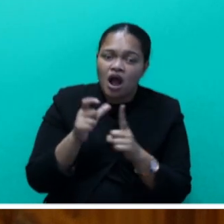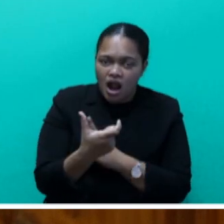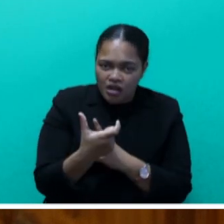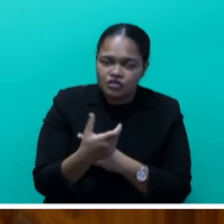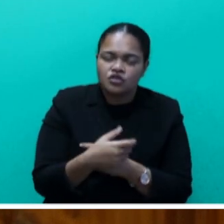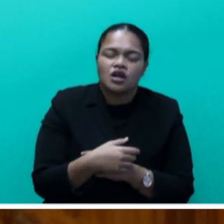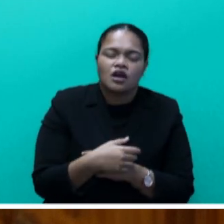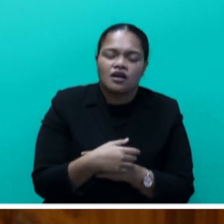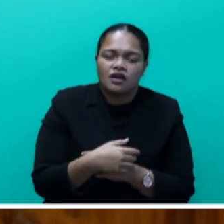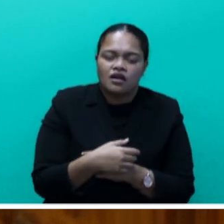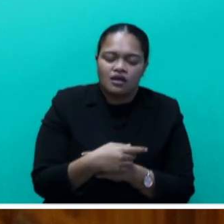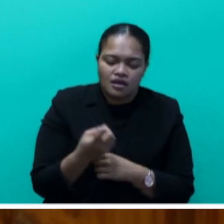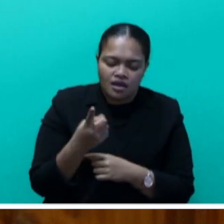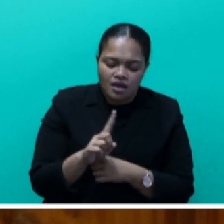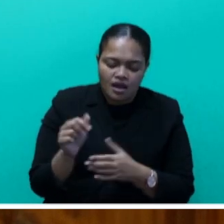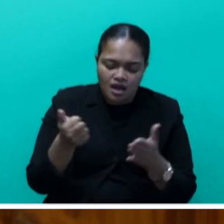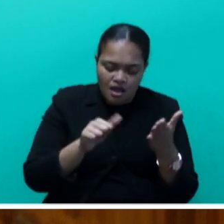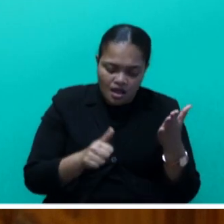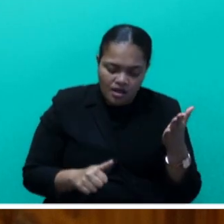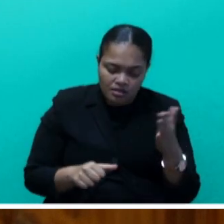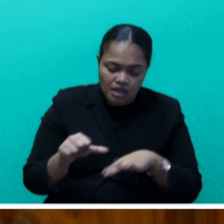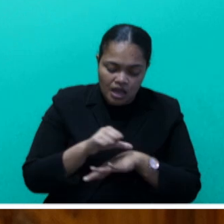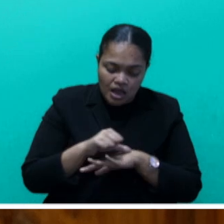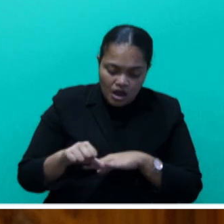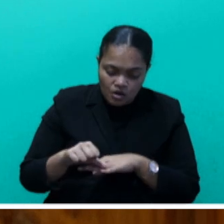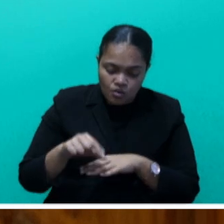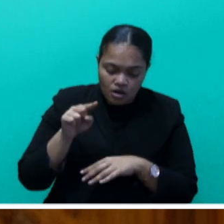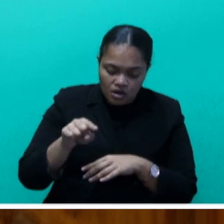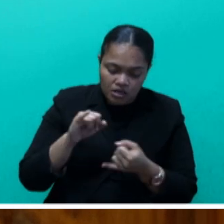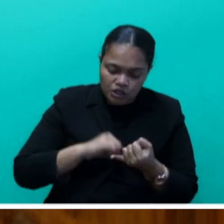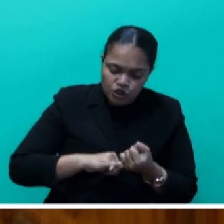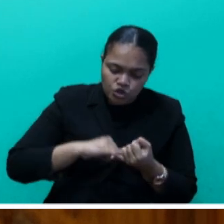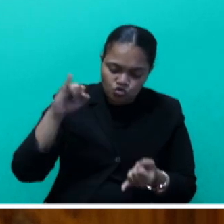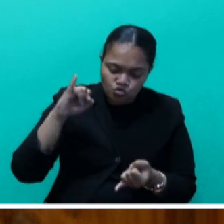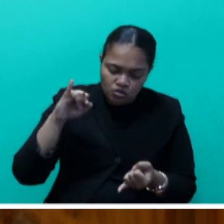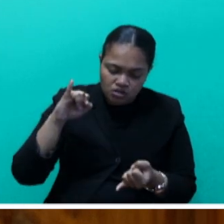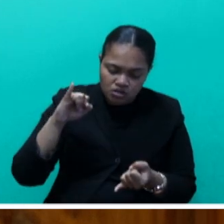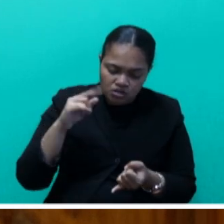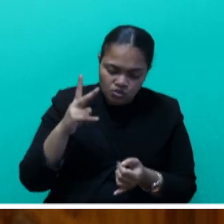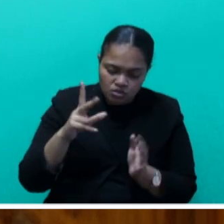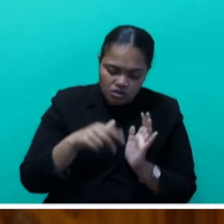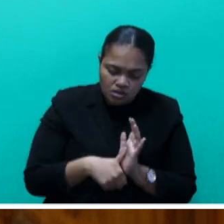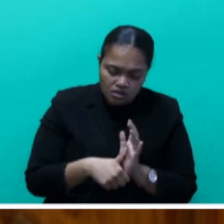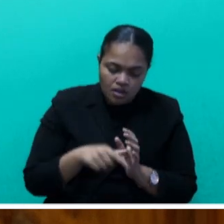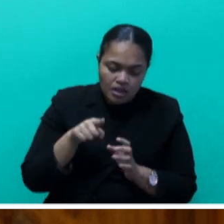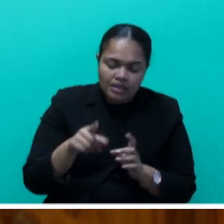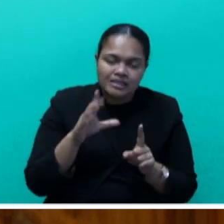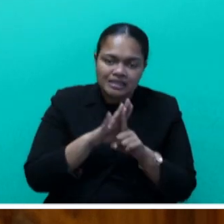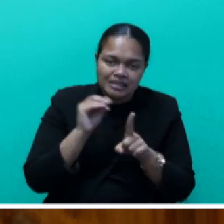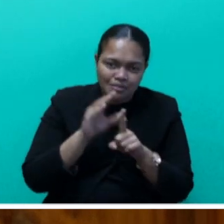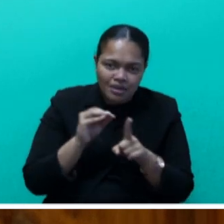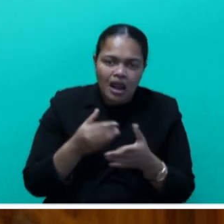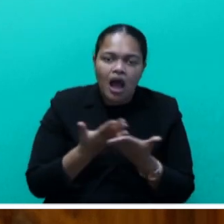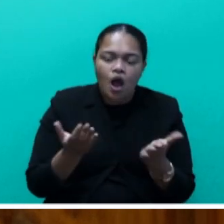Arts. The annual budget for the sector has increased twice in a row, and this is a symbol of